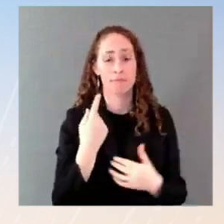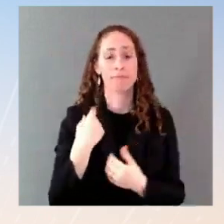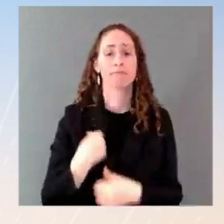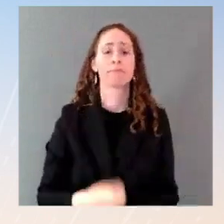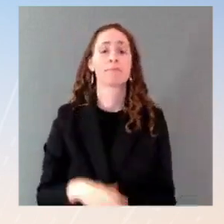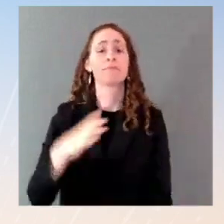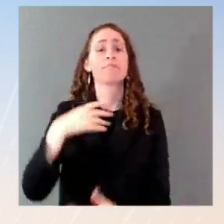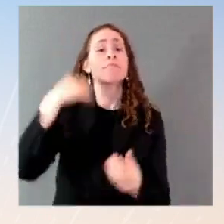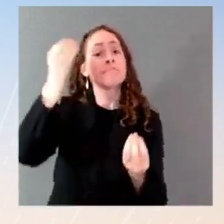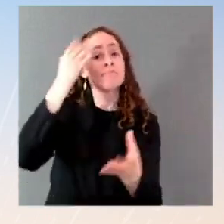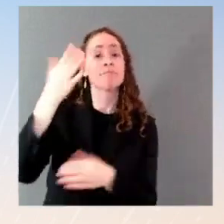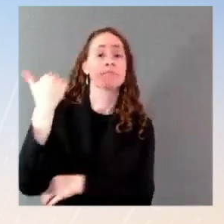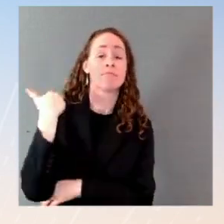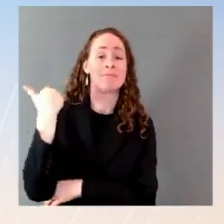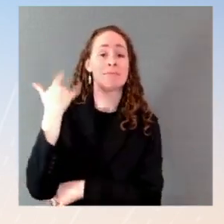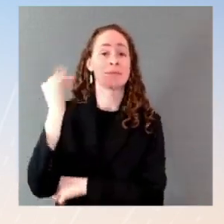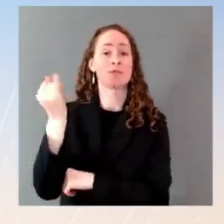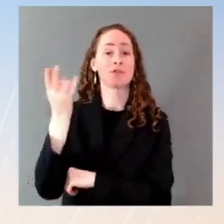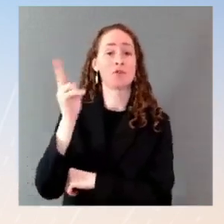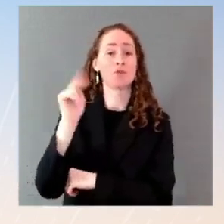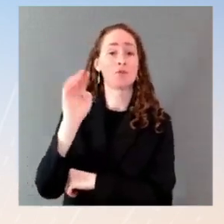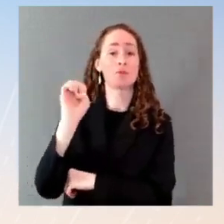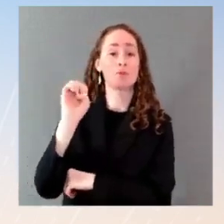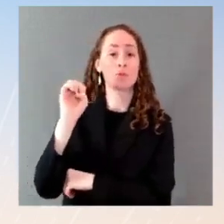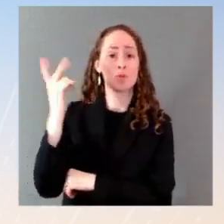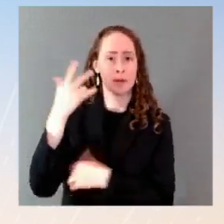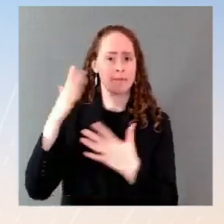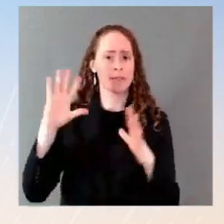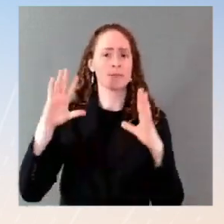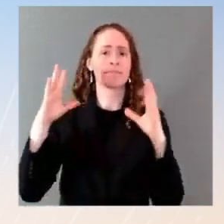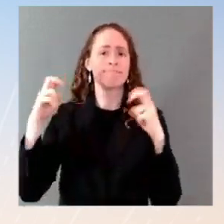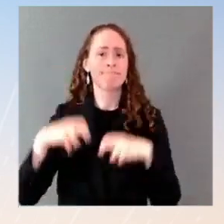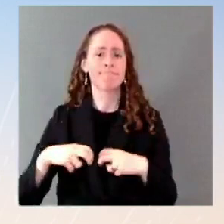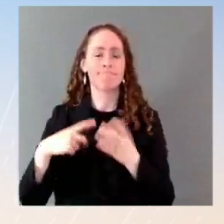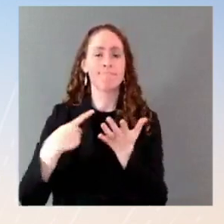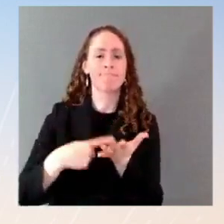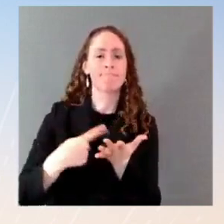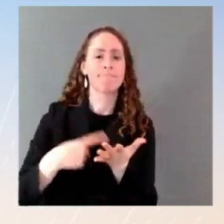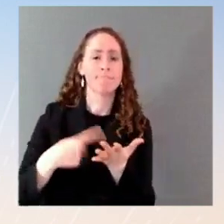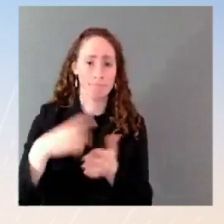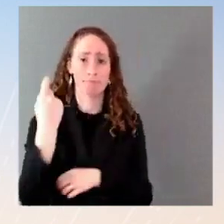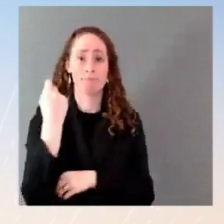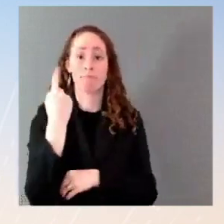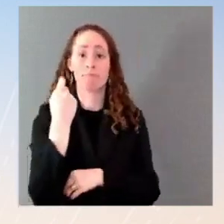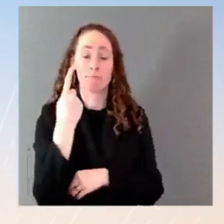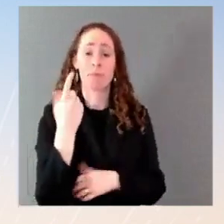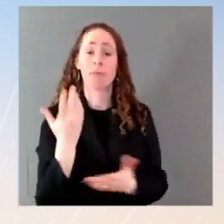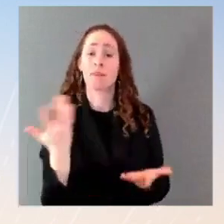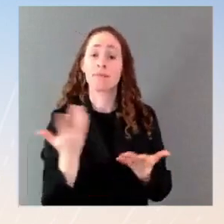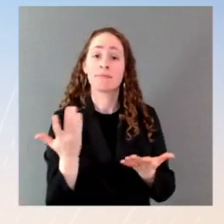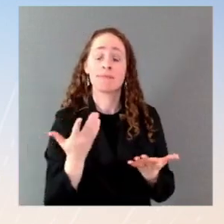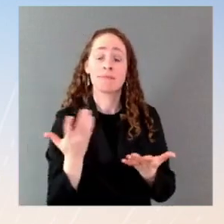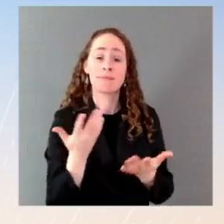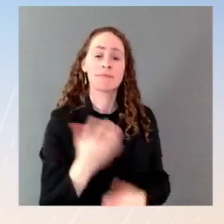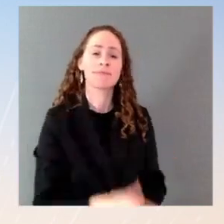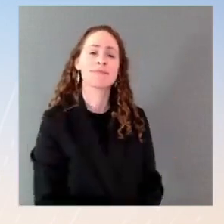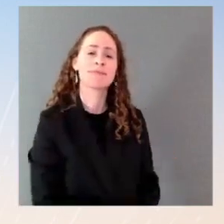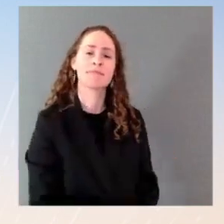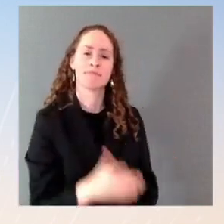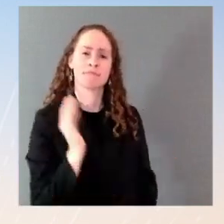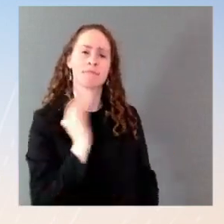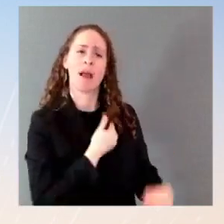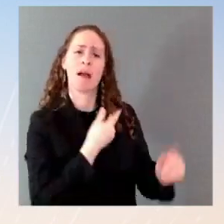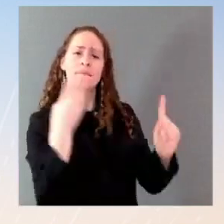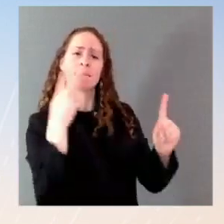I want President Putin to understand why I say what I say and why I do what I do and how we'll respond to specific kinds of